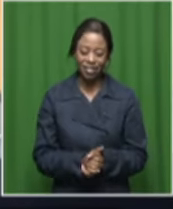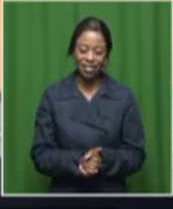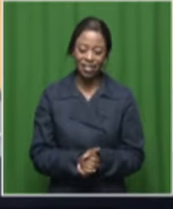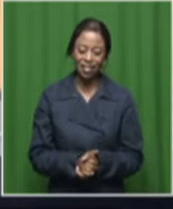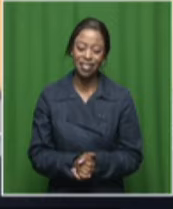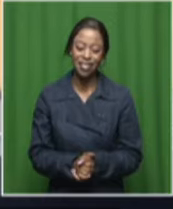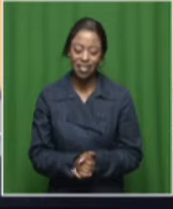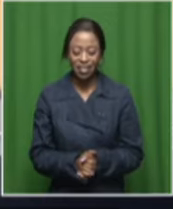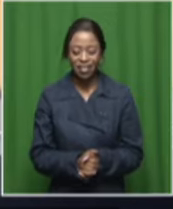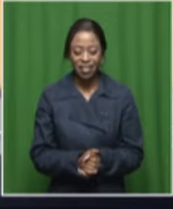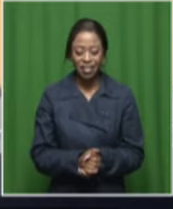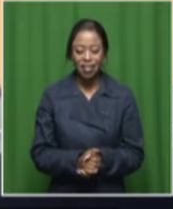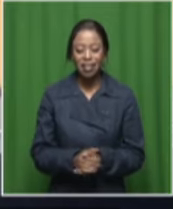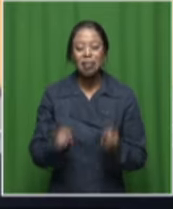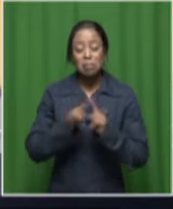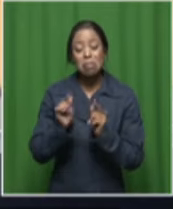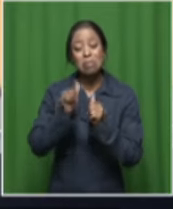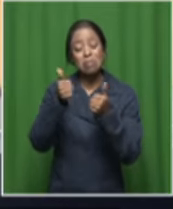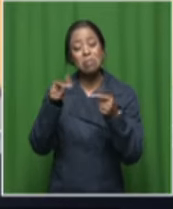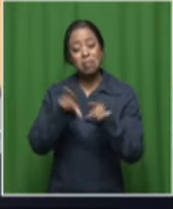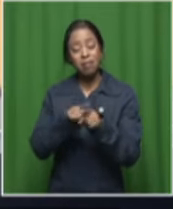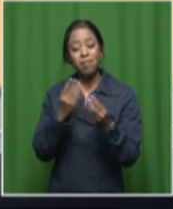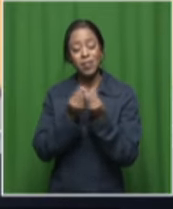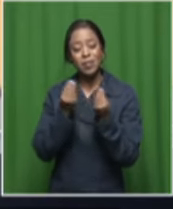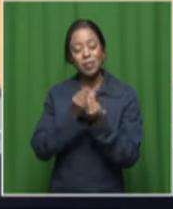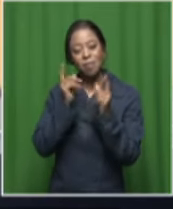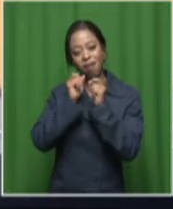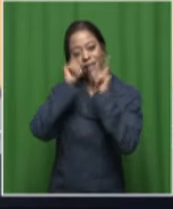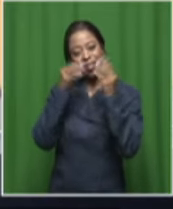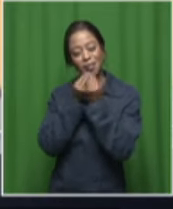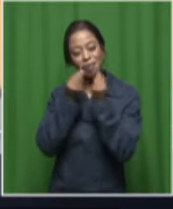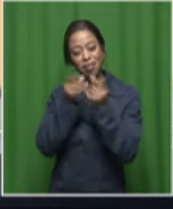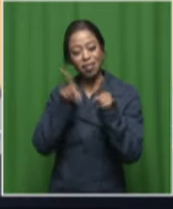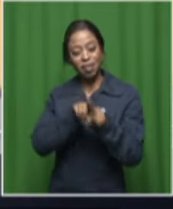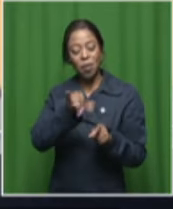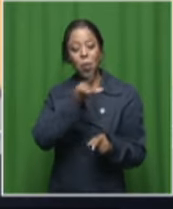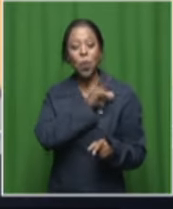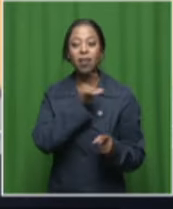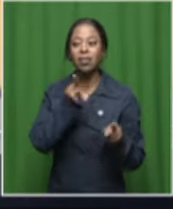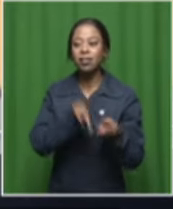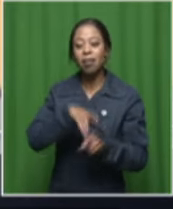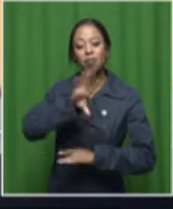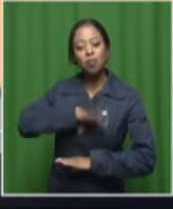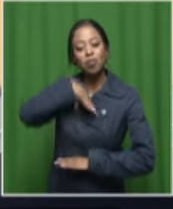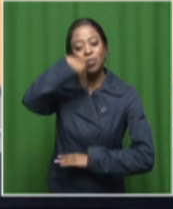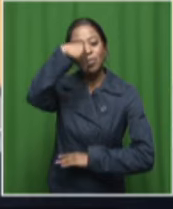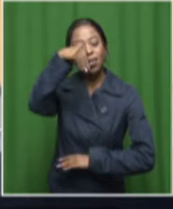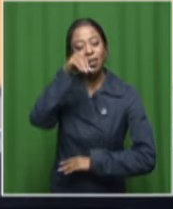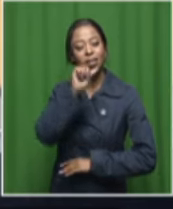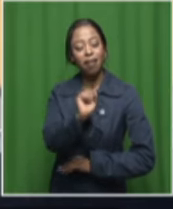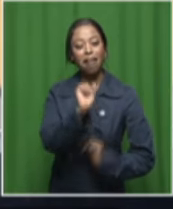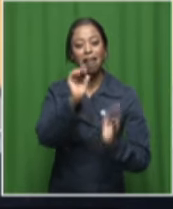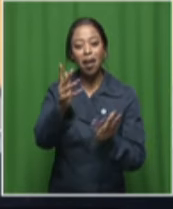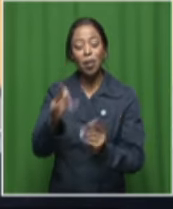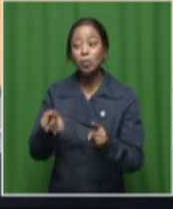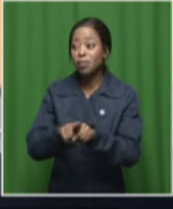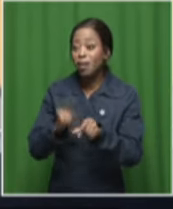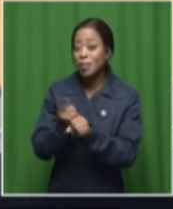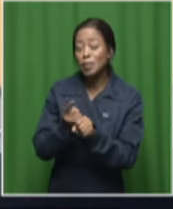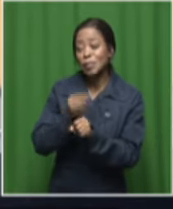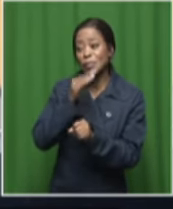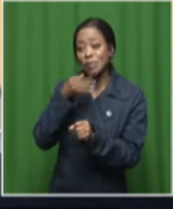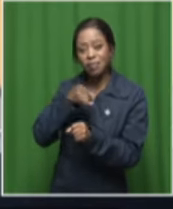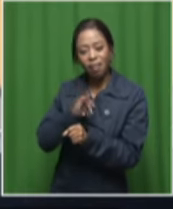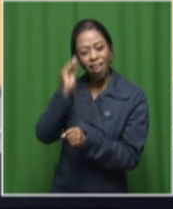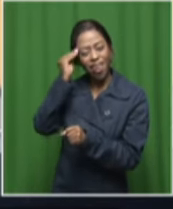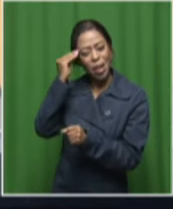But, you know, but it's good to know that because I think it also speaks to your spirit and the fact that you are still